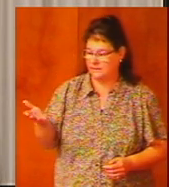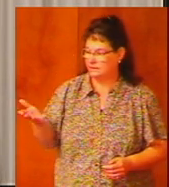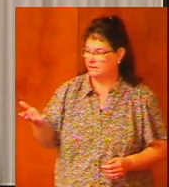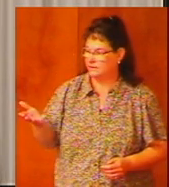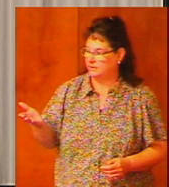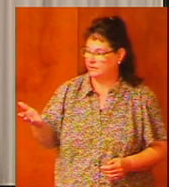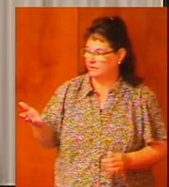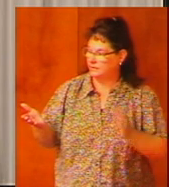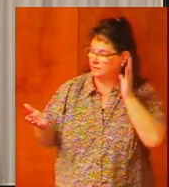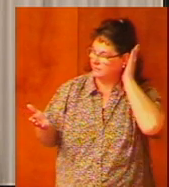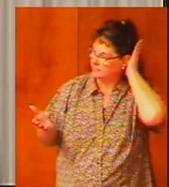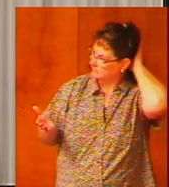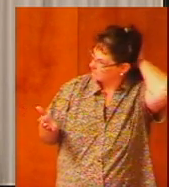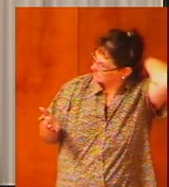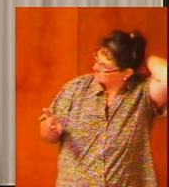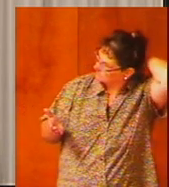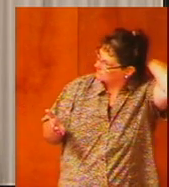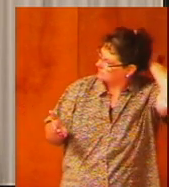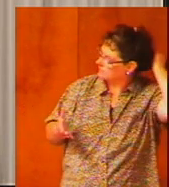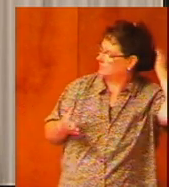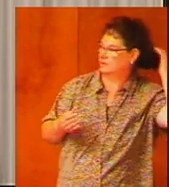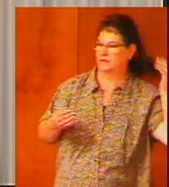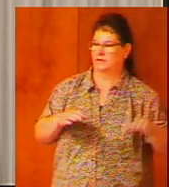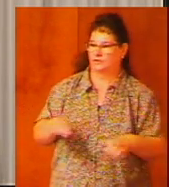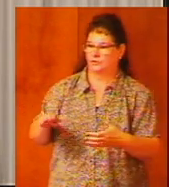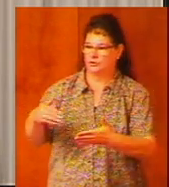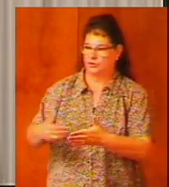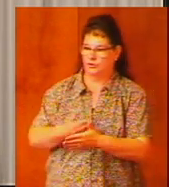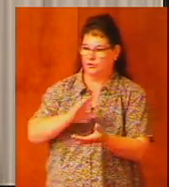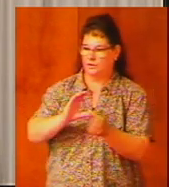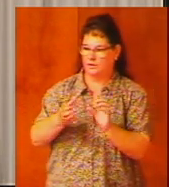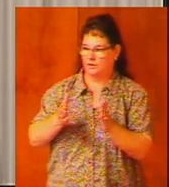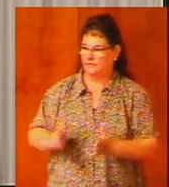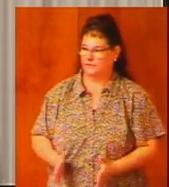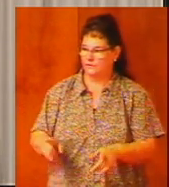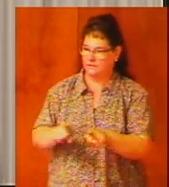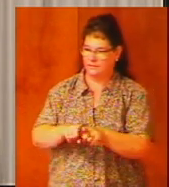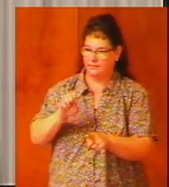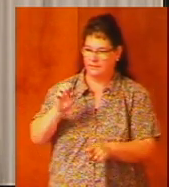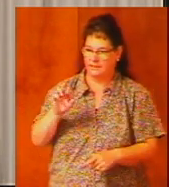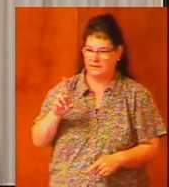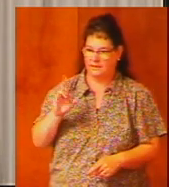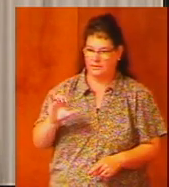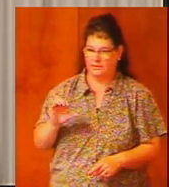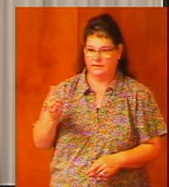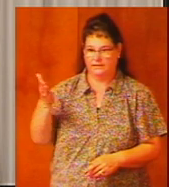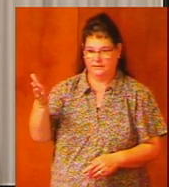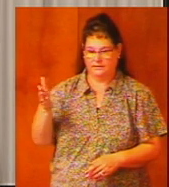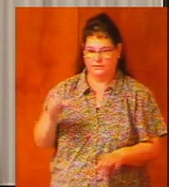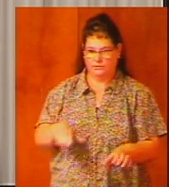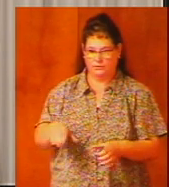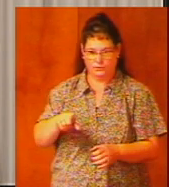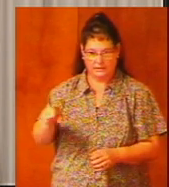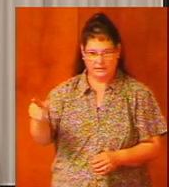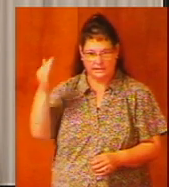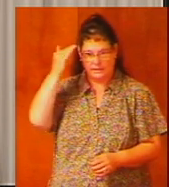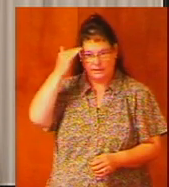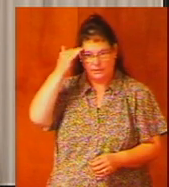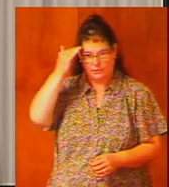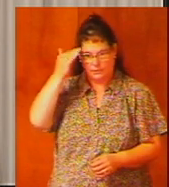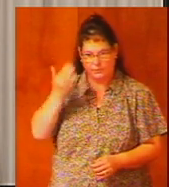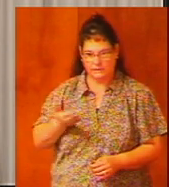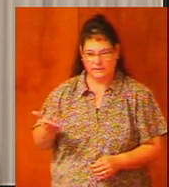and do new converts like Eric back there do they know these